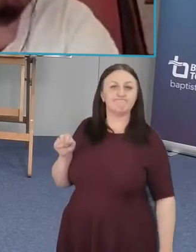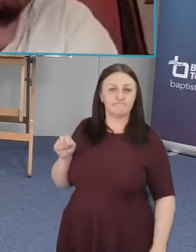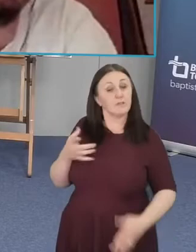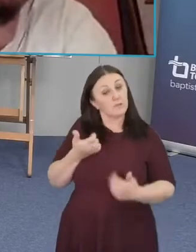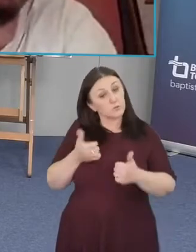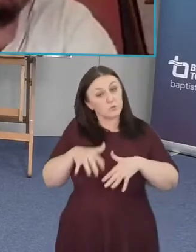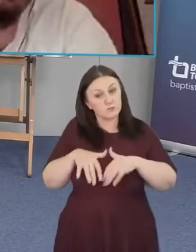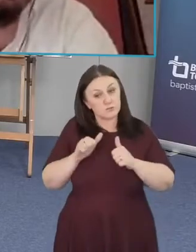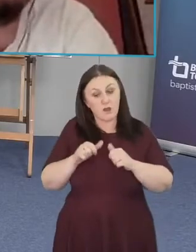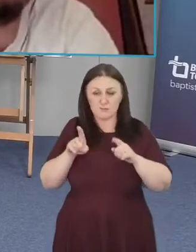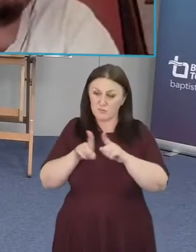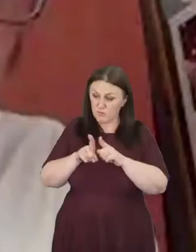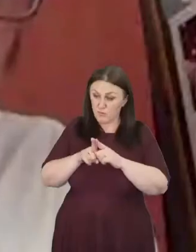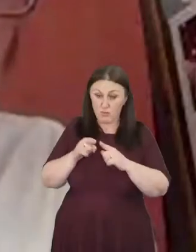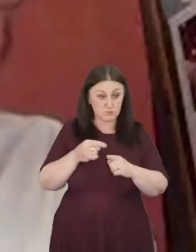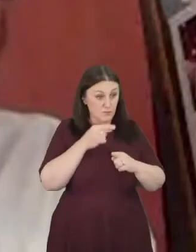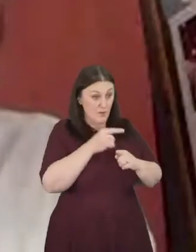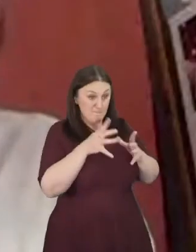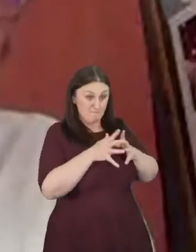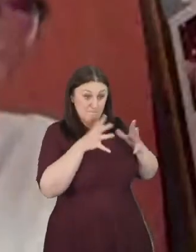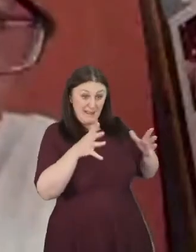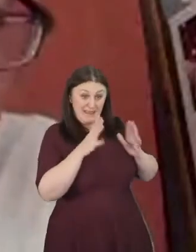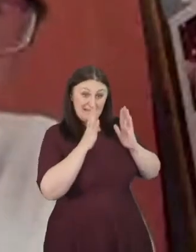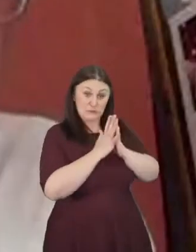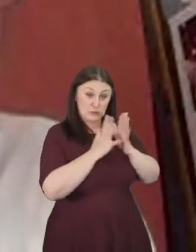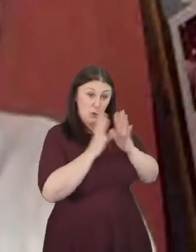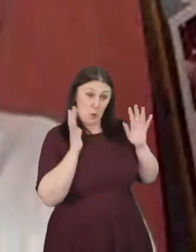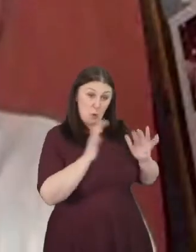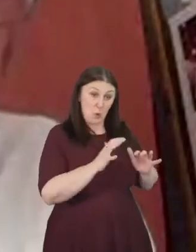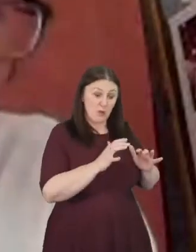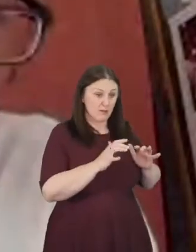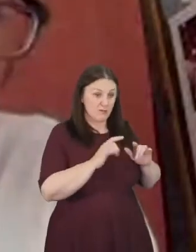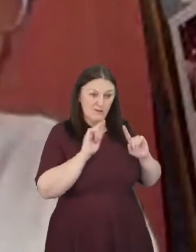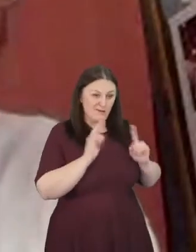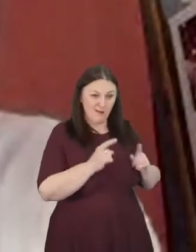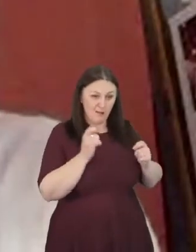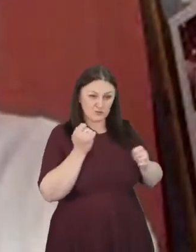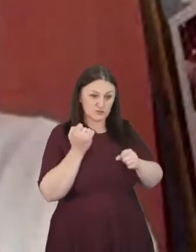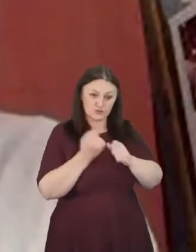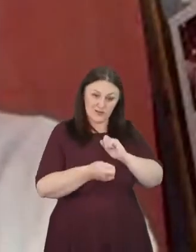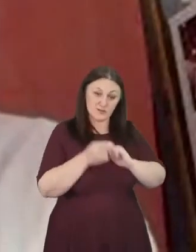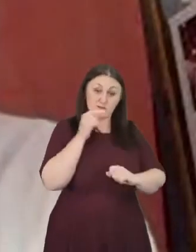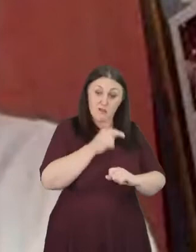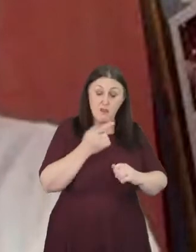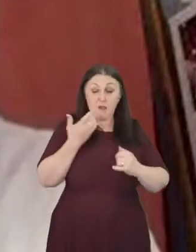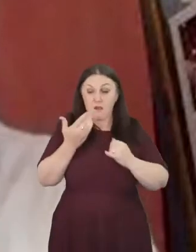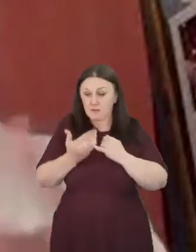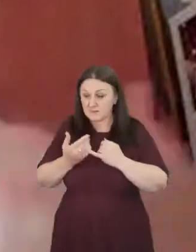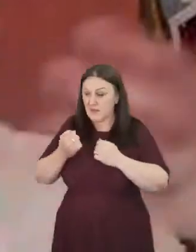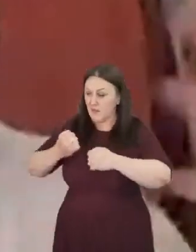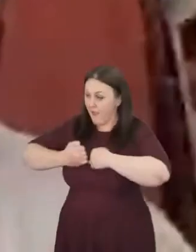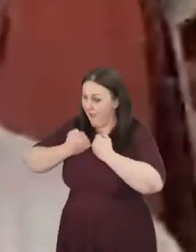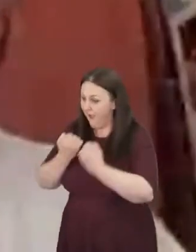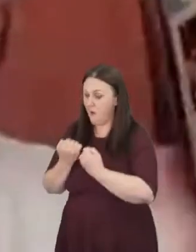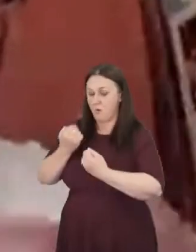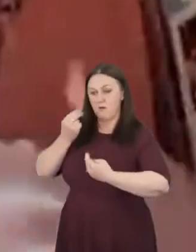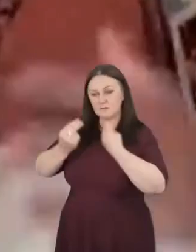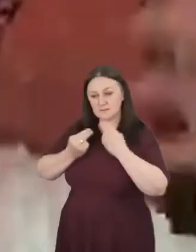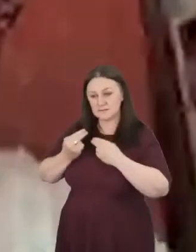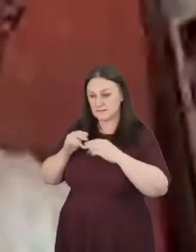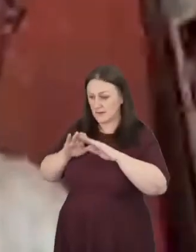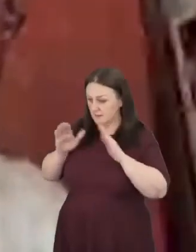change those big sunday morning meetings until our dinner tables and living rooms and lives personal